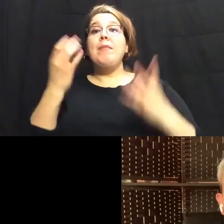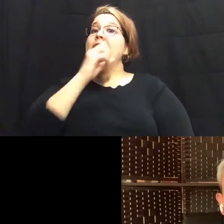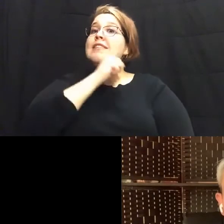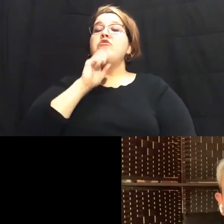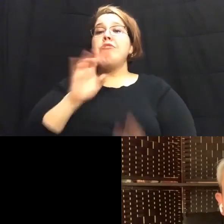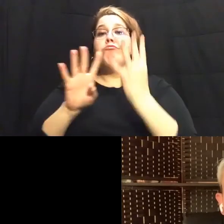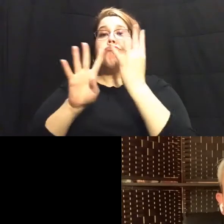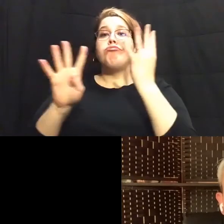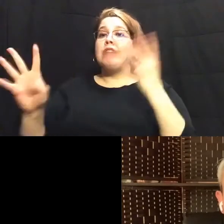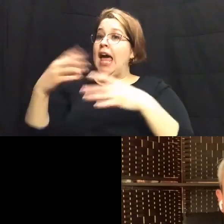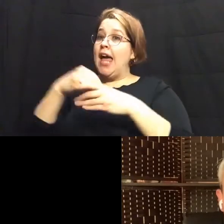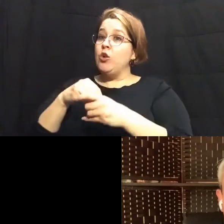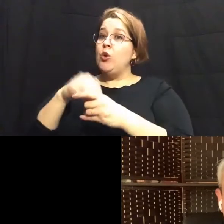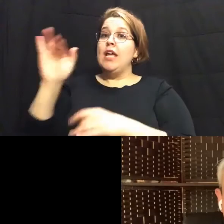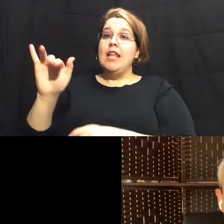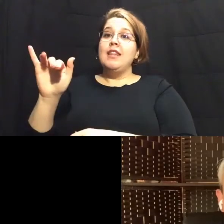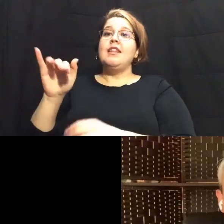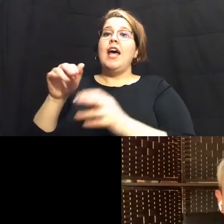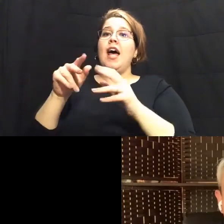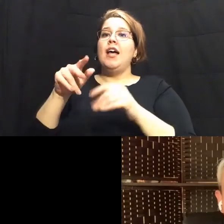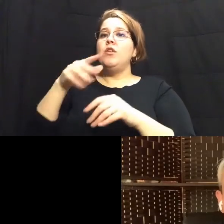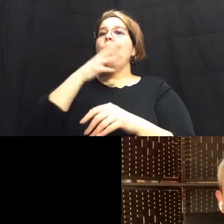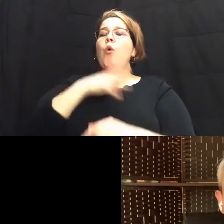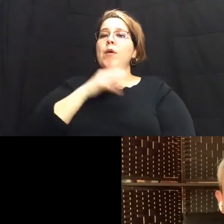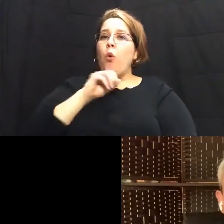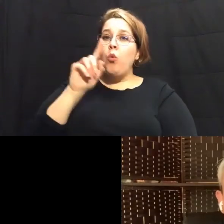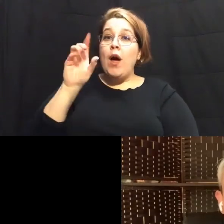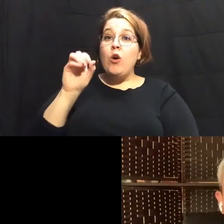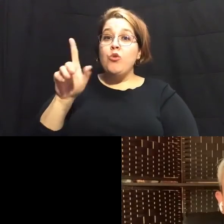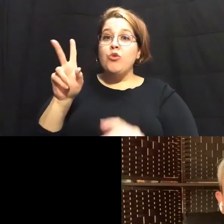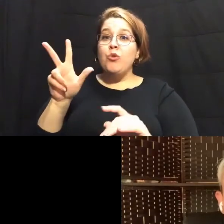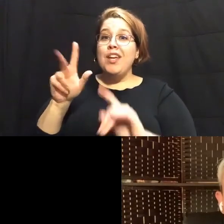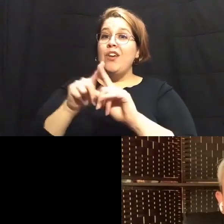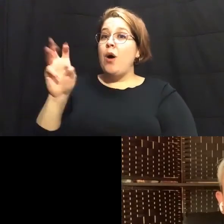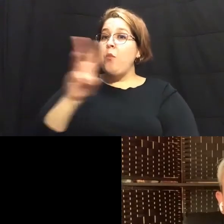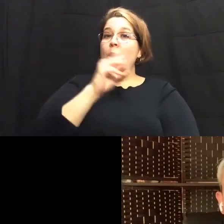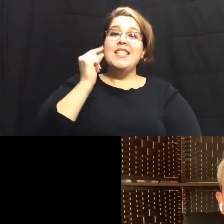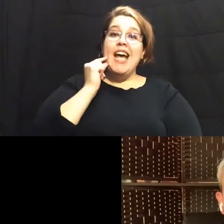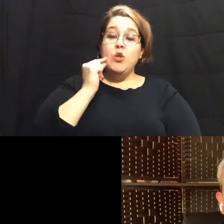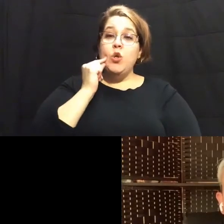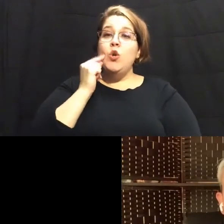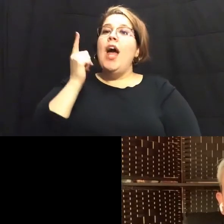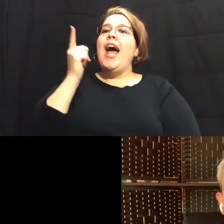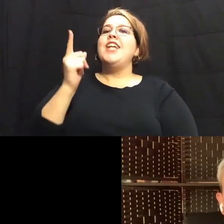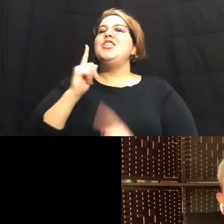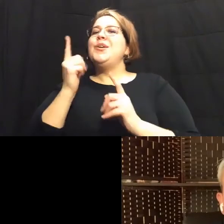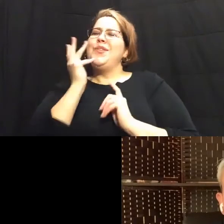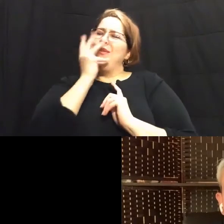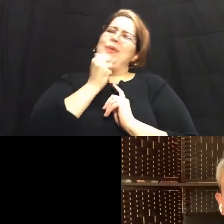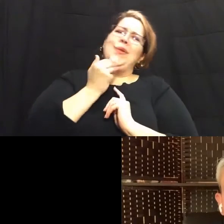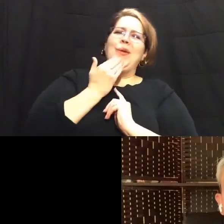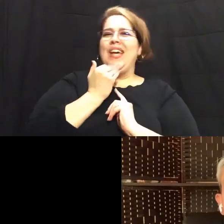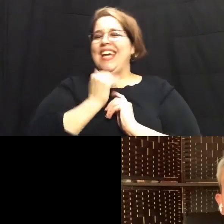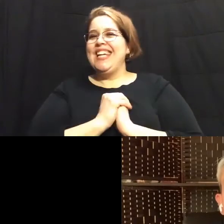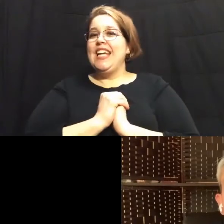up including that 103 year old woman from the west side who was just lovely and so